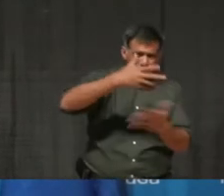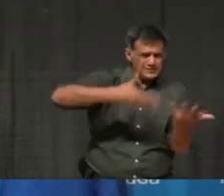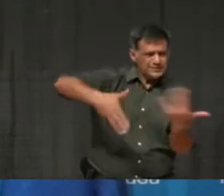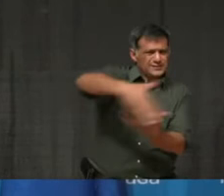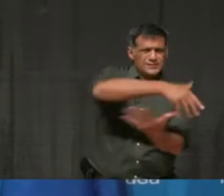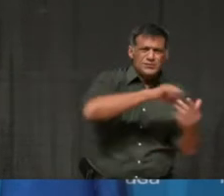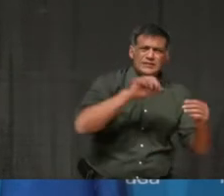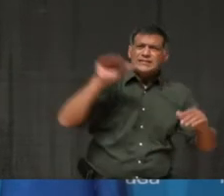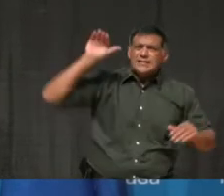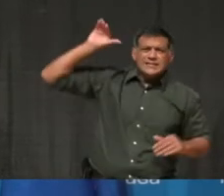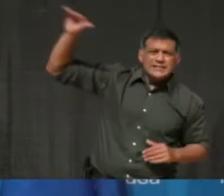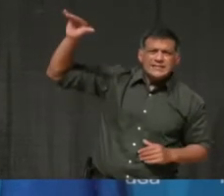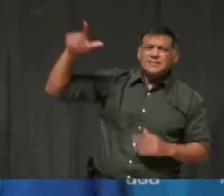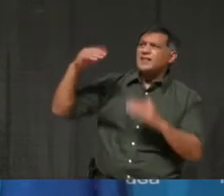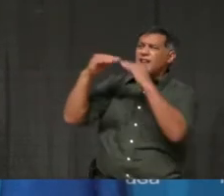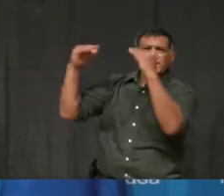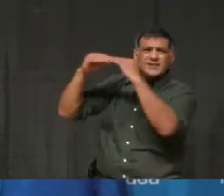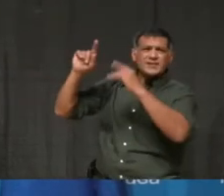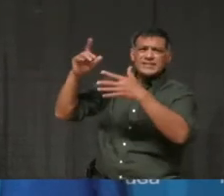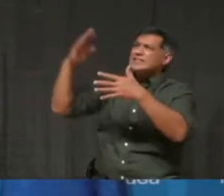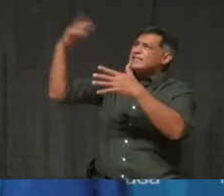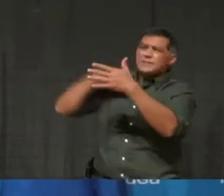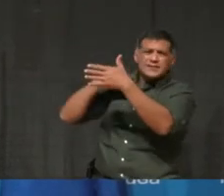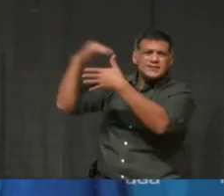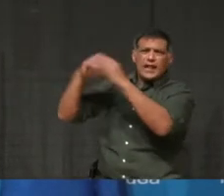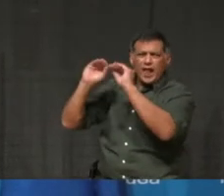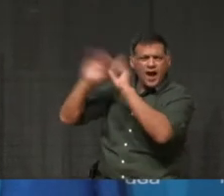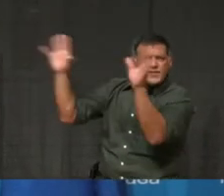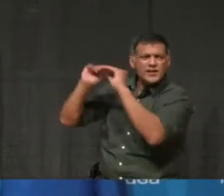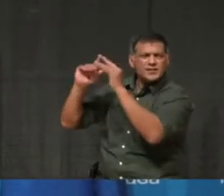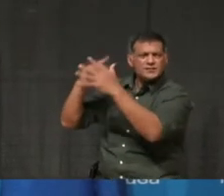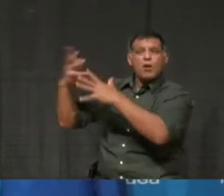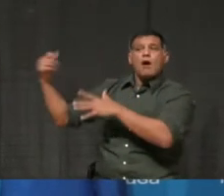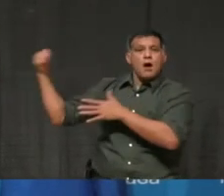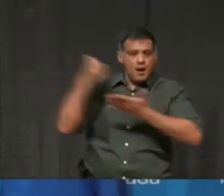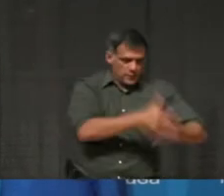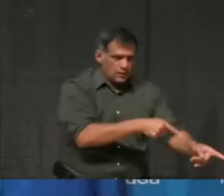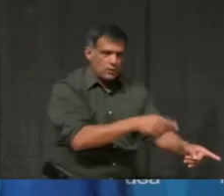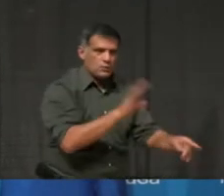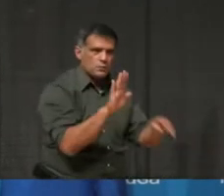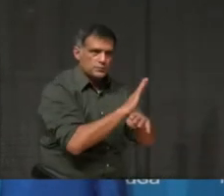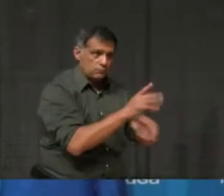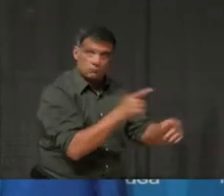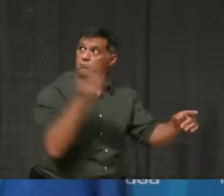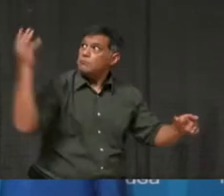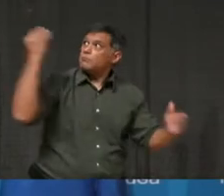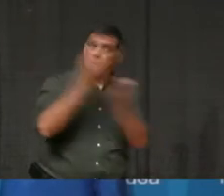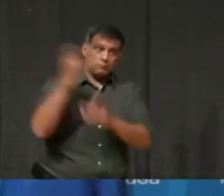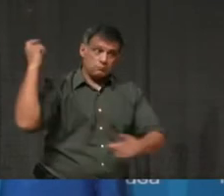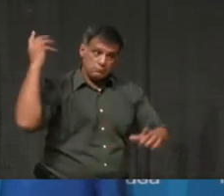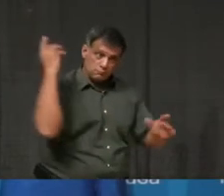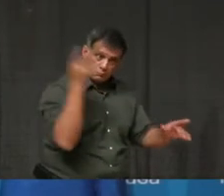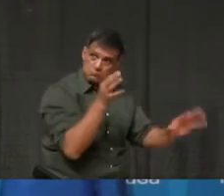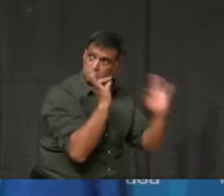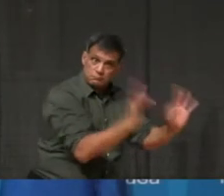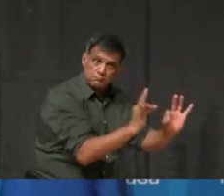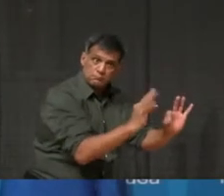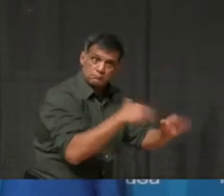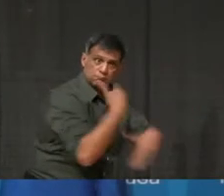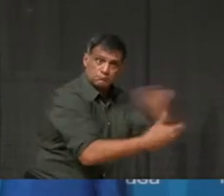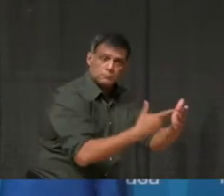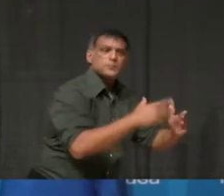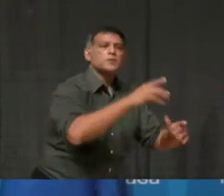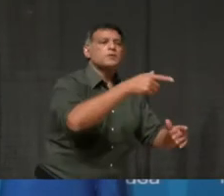much as they can to ensure that businesses have the financial supports they need to get through this pandemic. And now I welcome up John